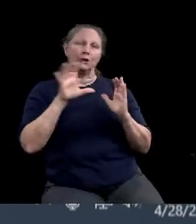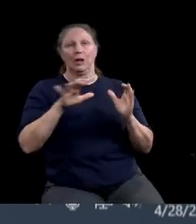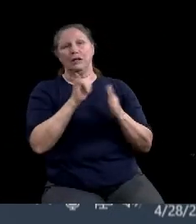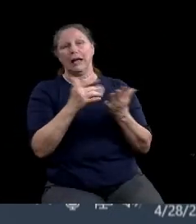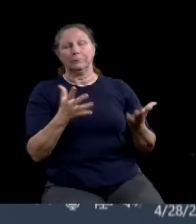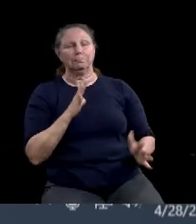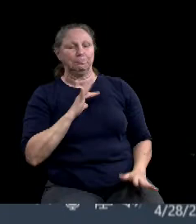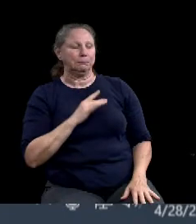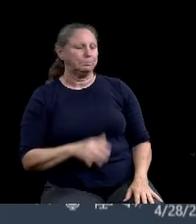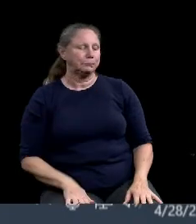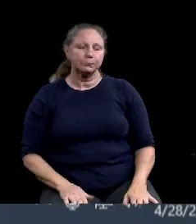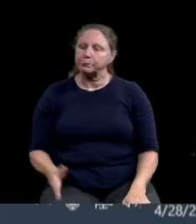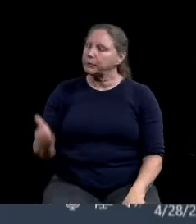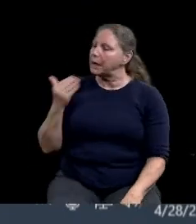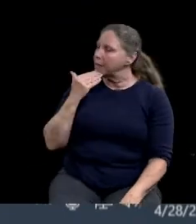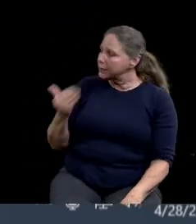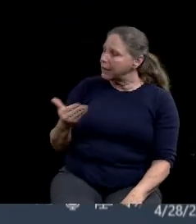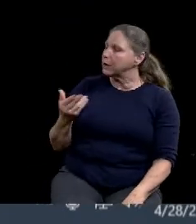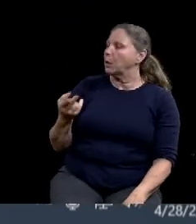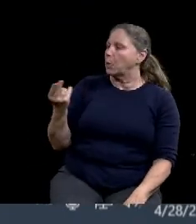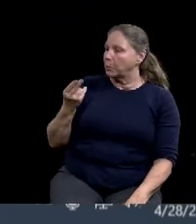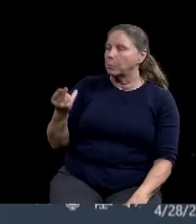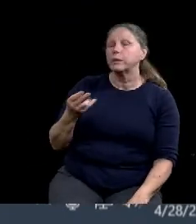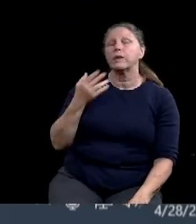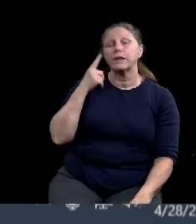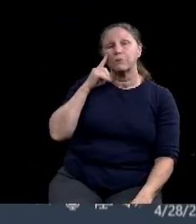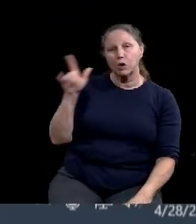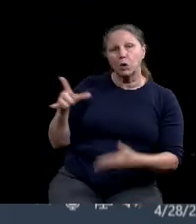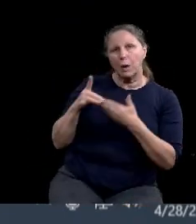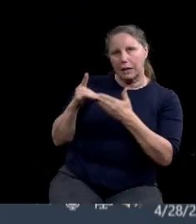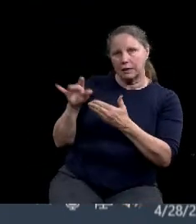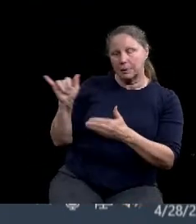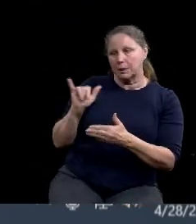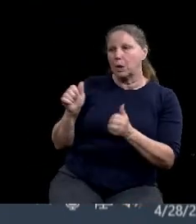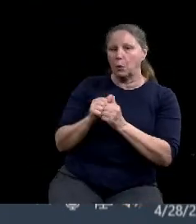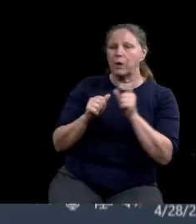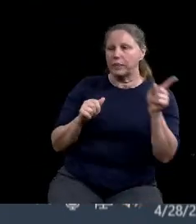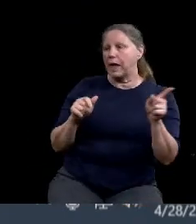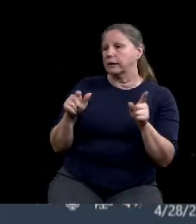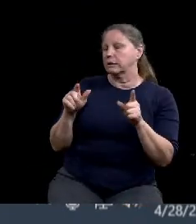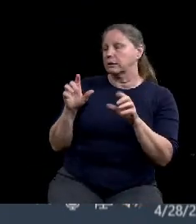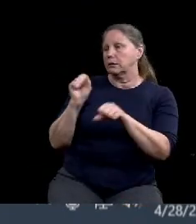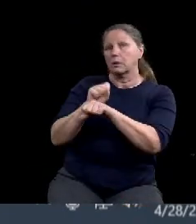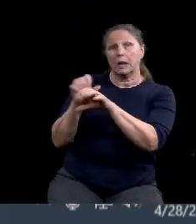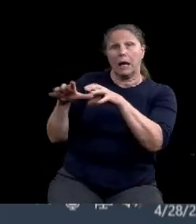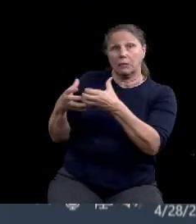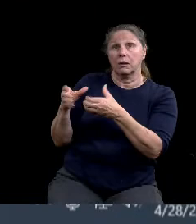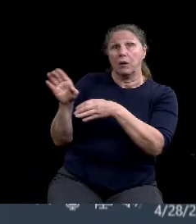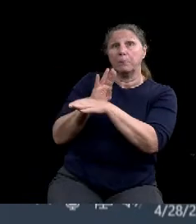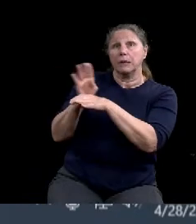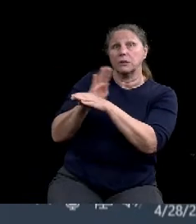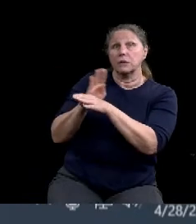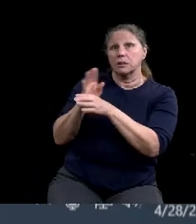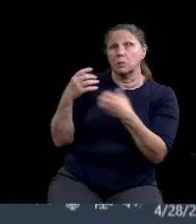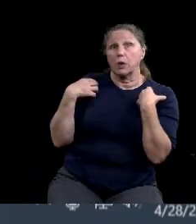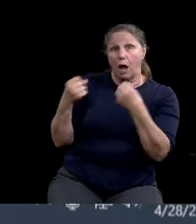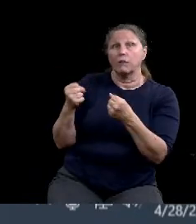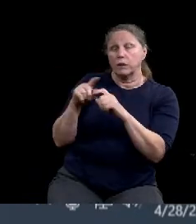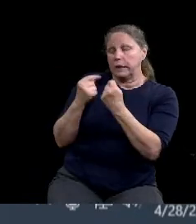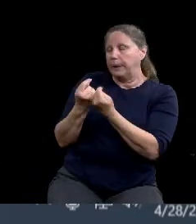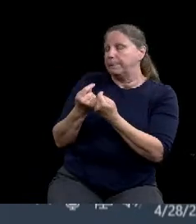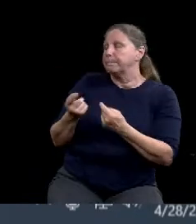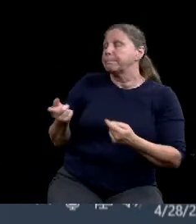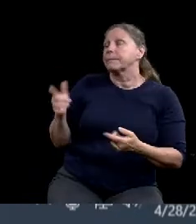thank you for your leadership with Sarah on that business and individual recovery working team. This is a great product. And it's just one of many